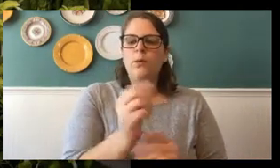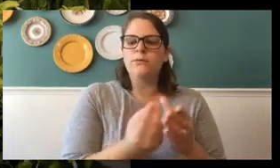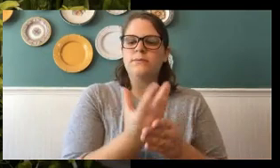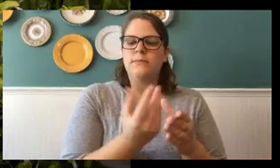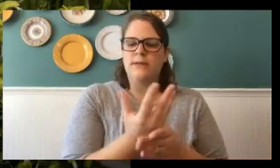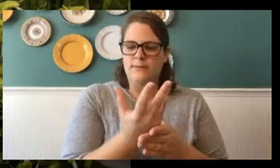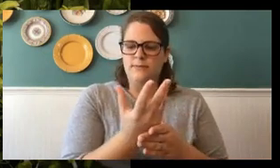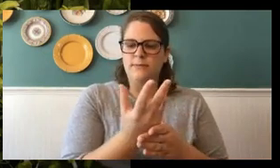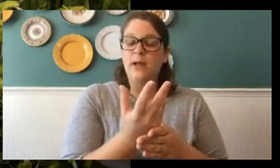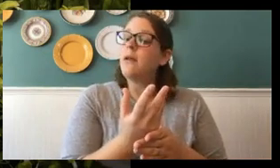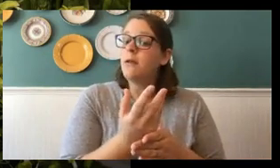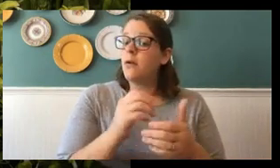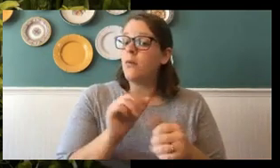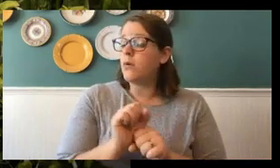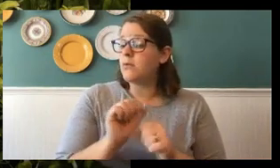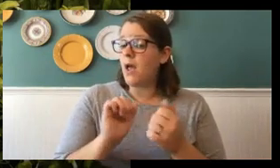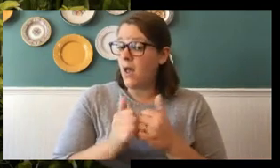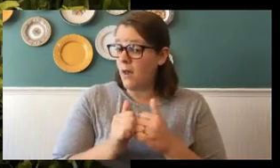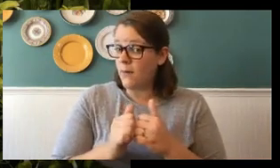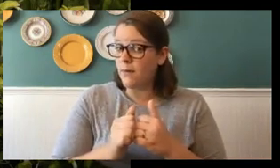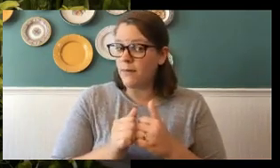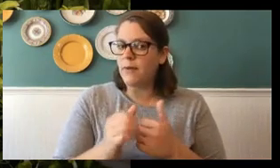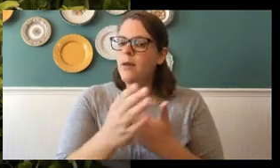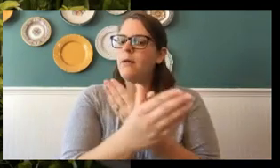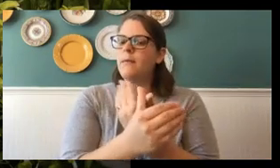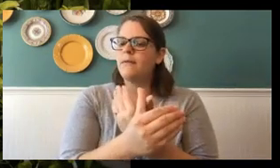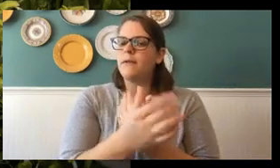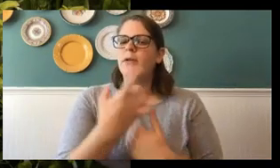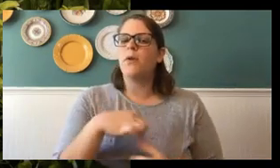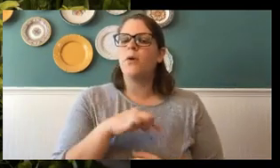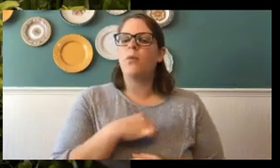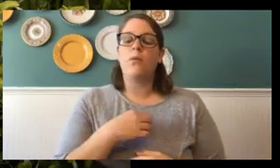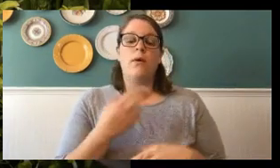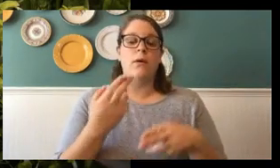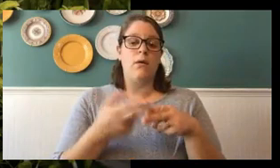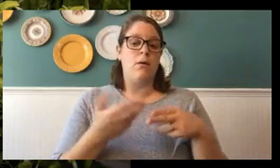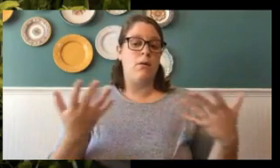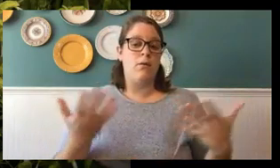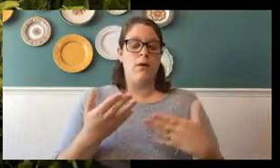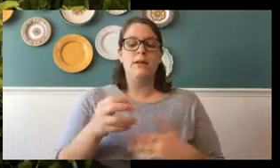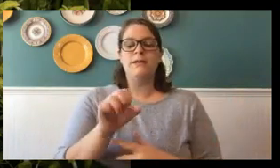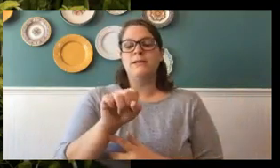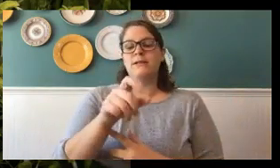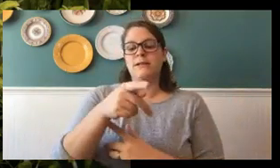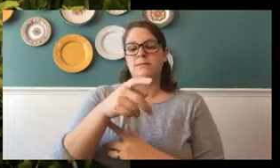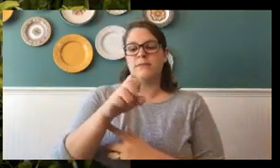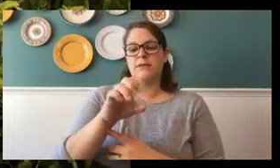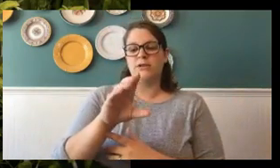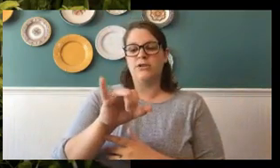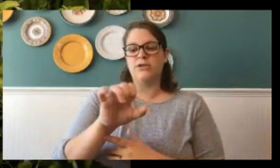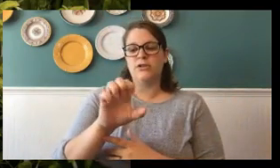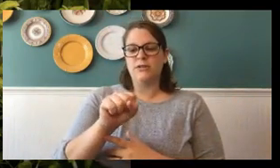works like this. Butterflies are what we like to call species-specific. Which means this.